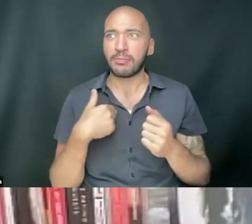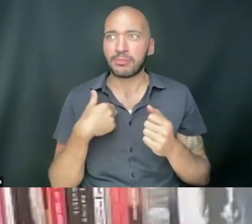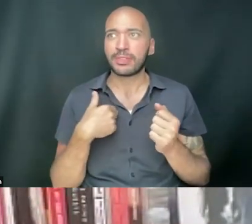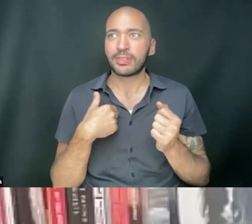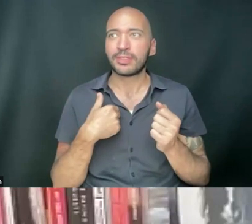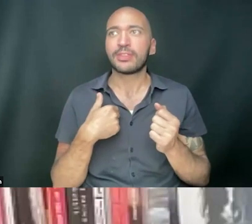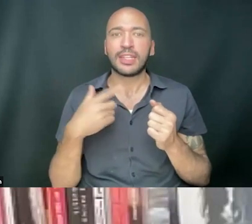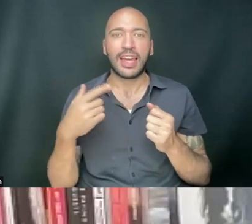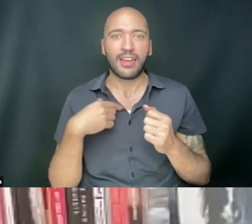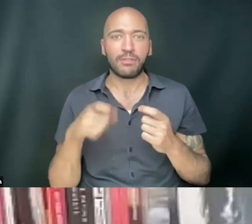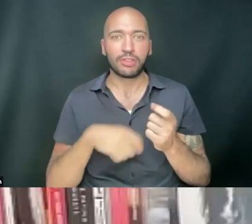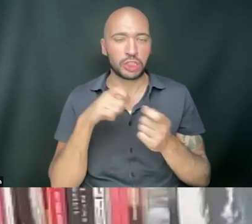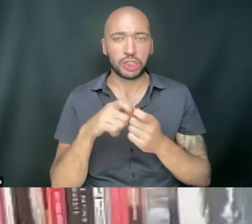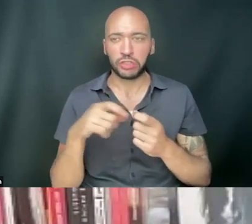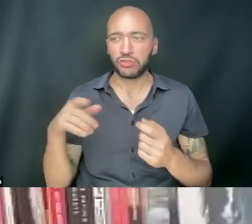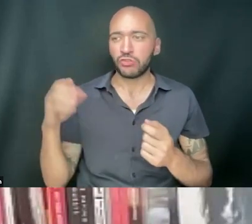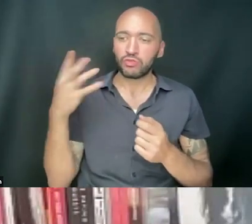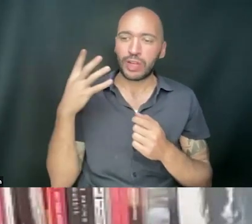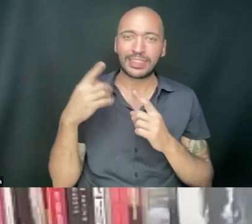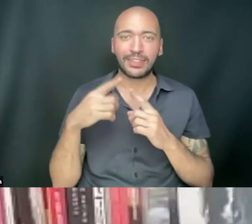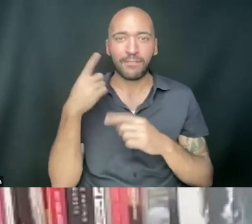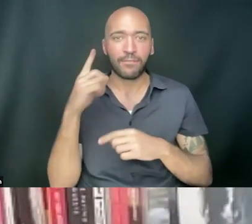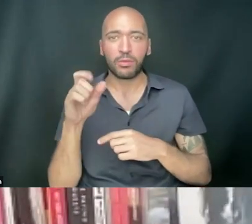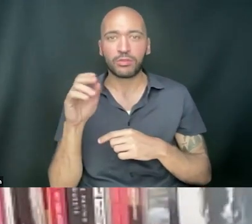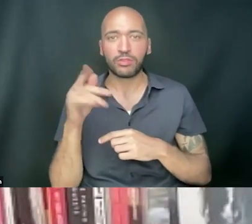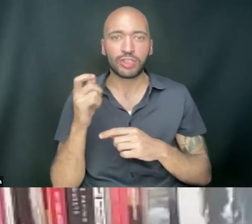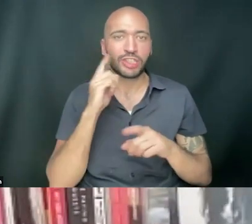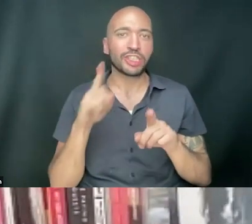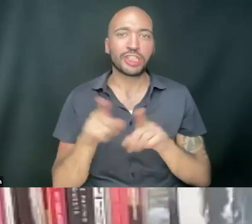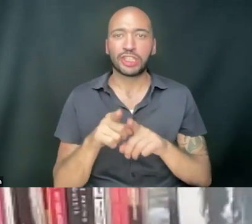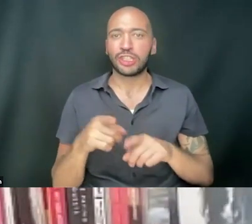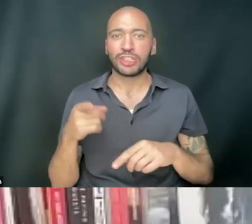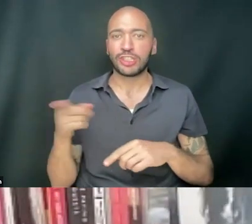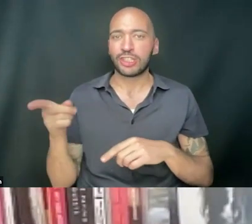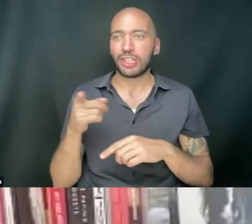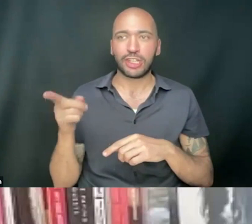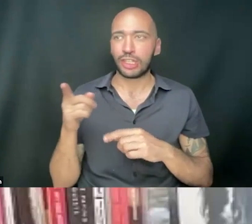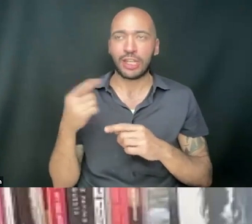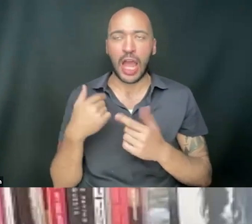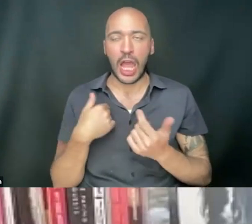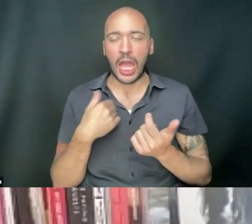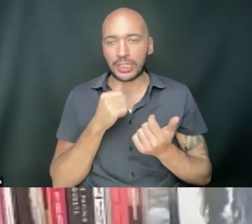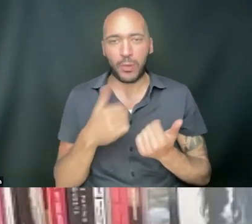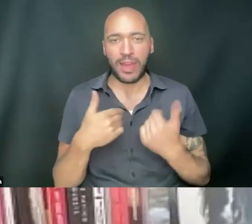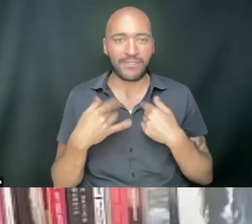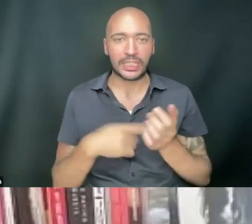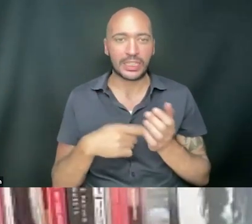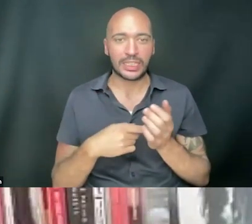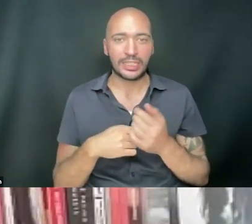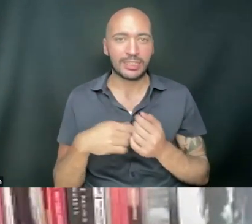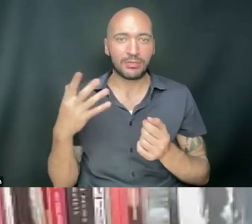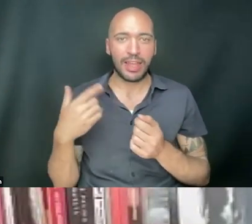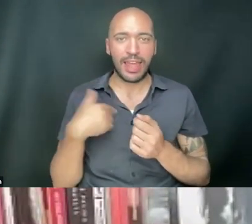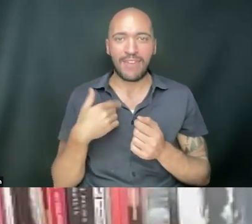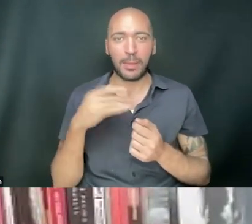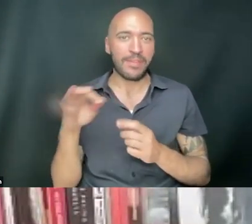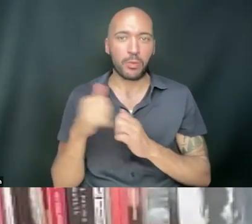have a certain grace for Solandra's sister, too, that I just don't have. I don't. Maybe they're working on talking to her, but I just, I got